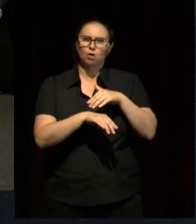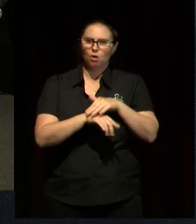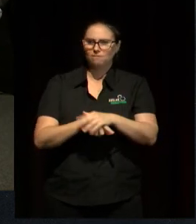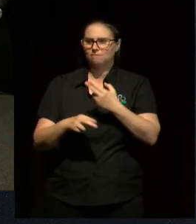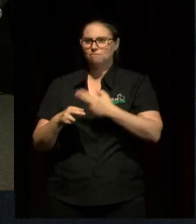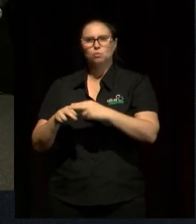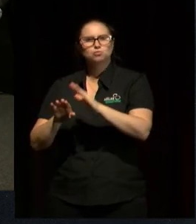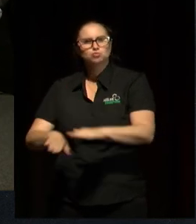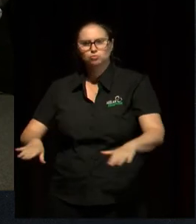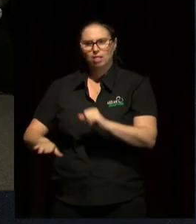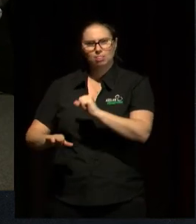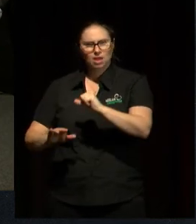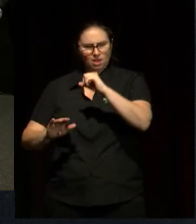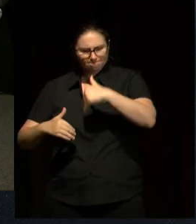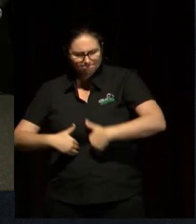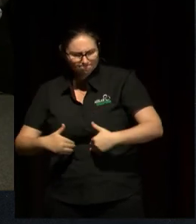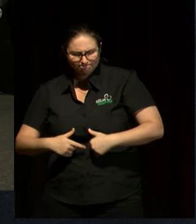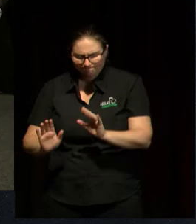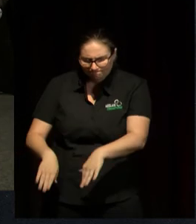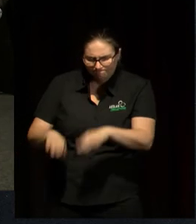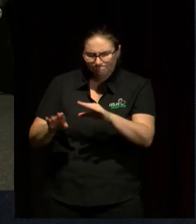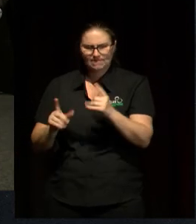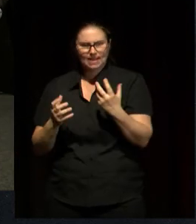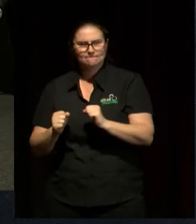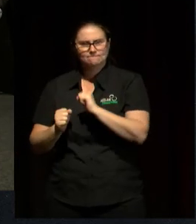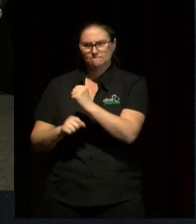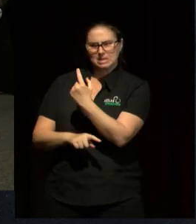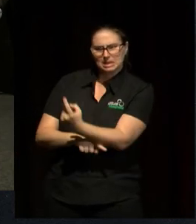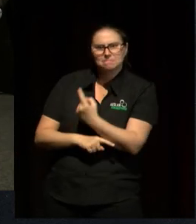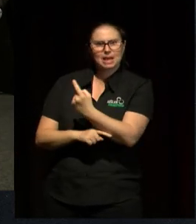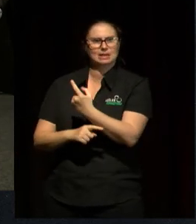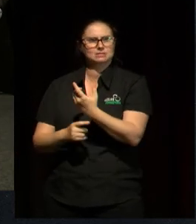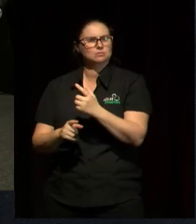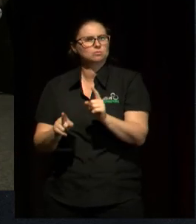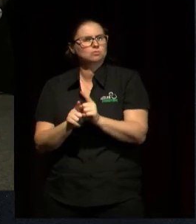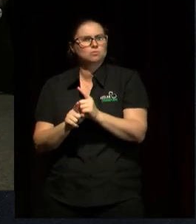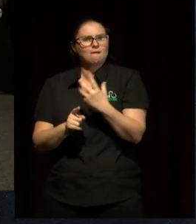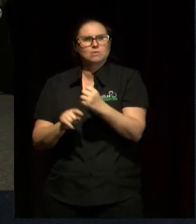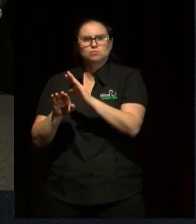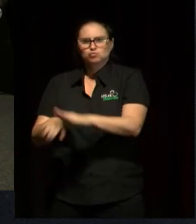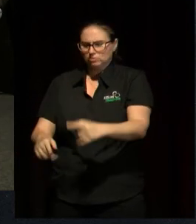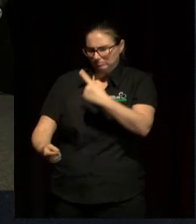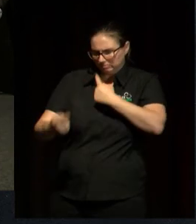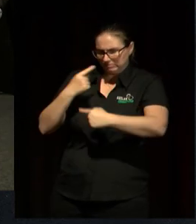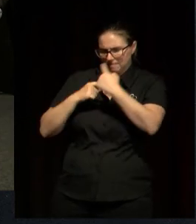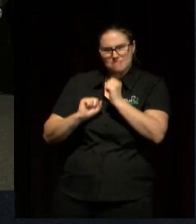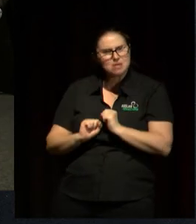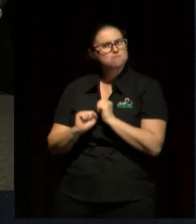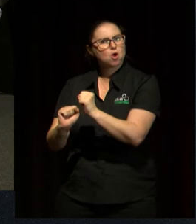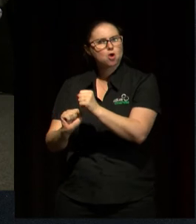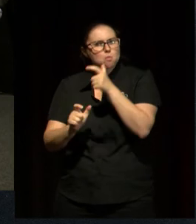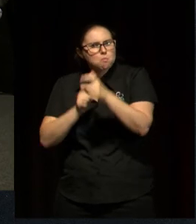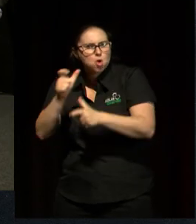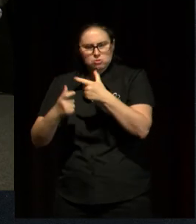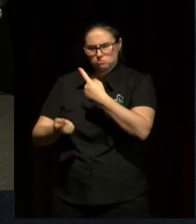childhood in stories told by children in their own voices. These personal stories help